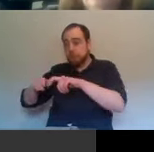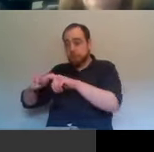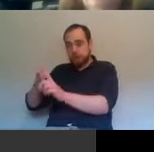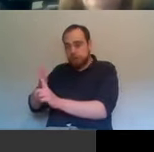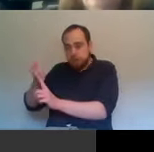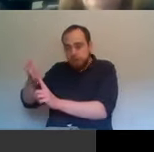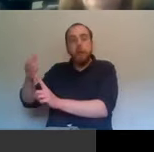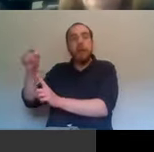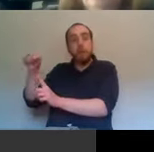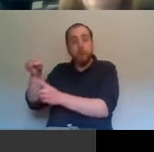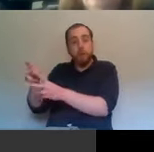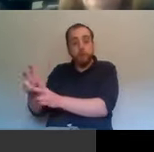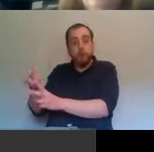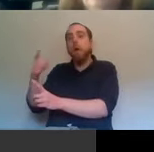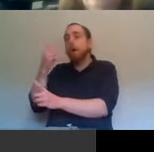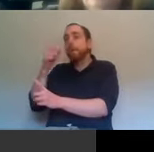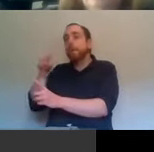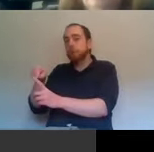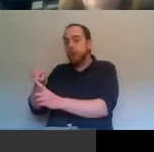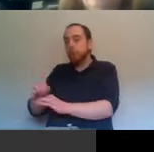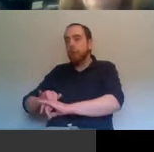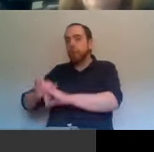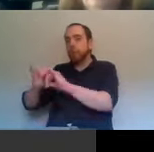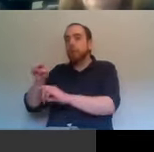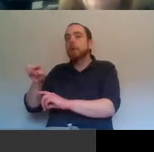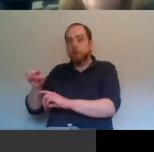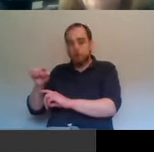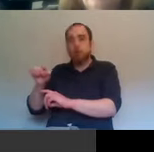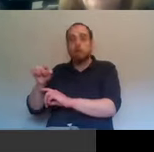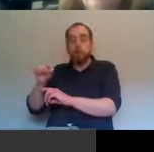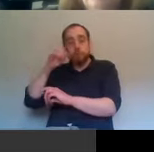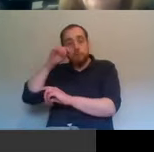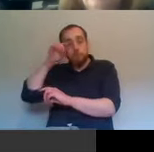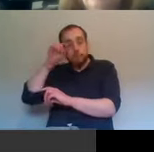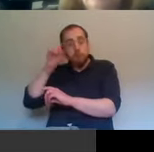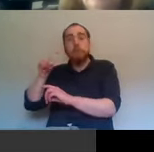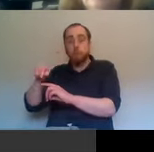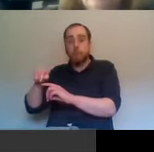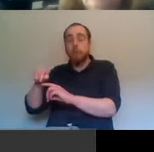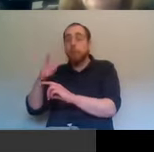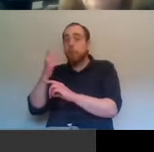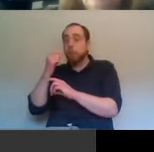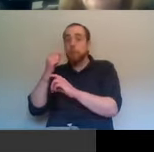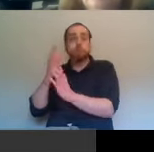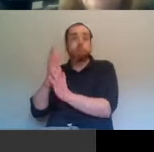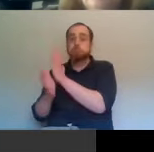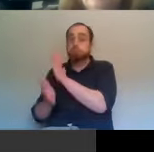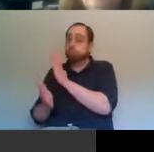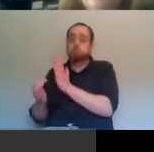maybe some aspects where the crisis are coming down will be totally wrong, and it will really be a mess.